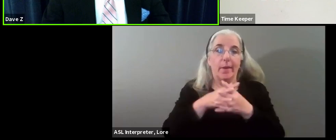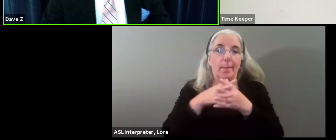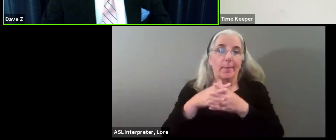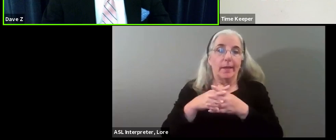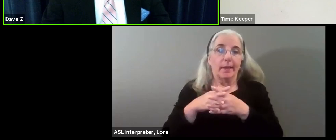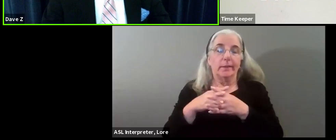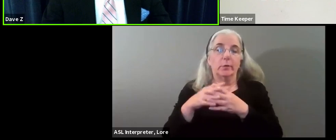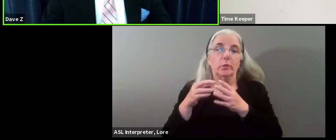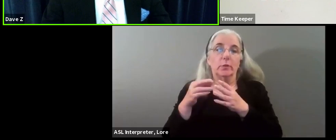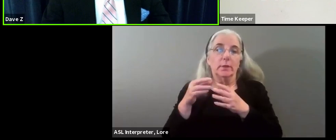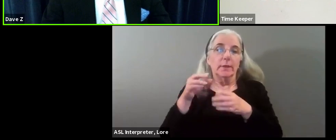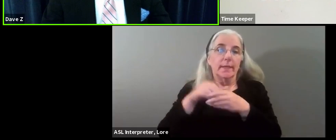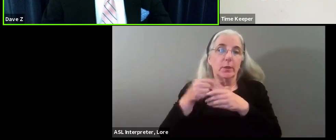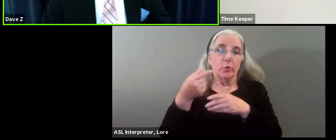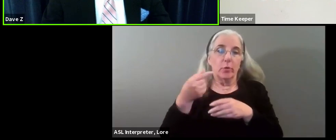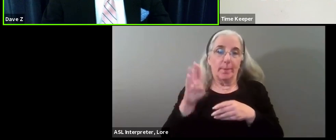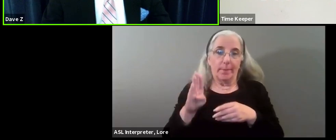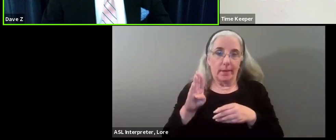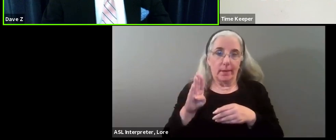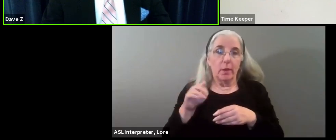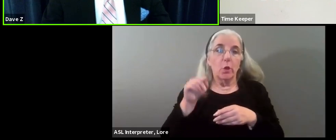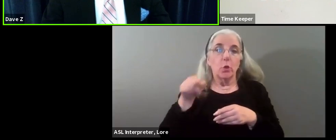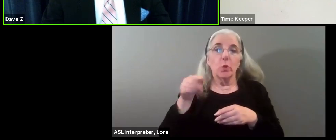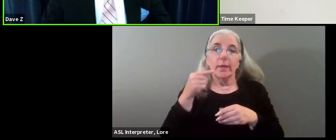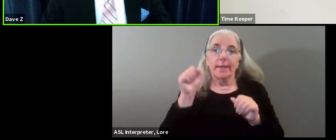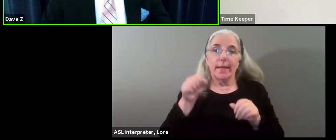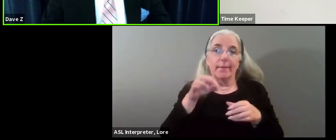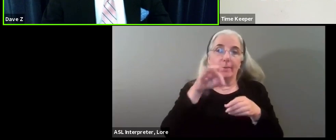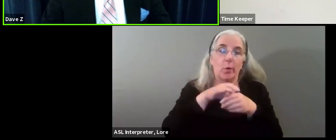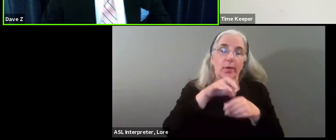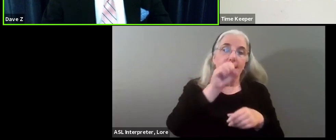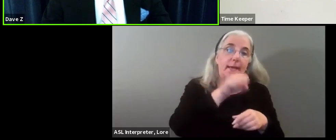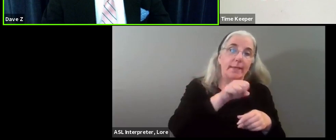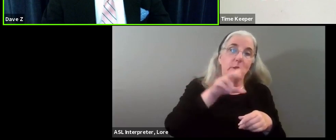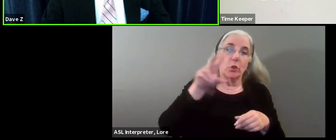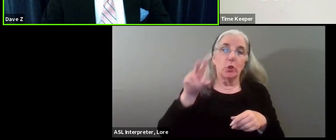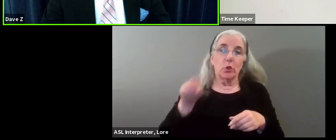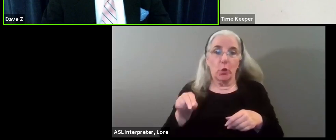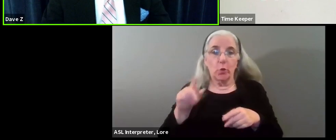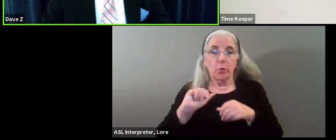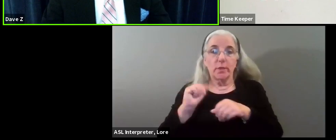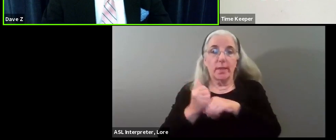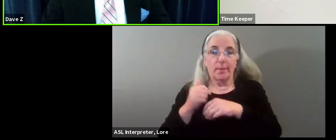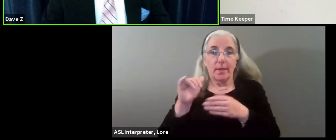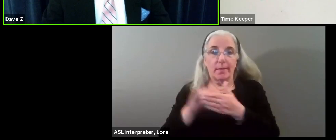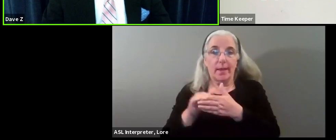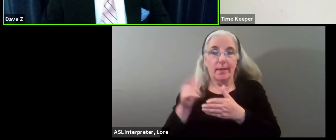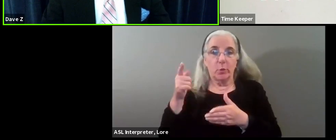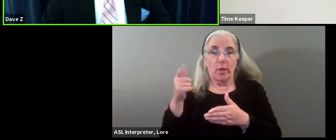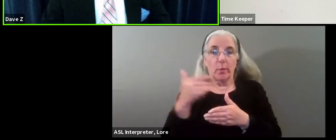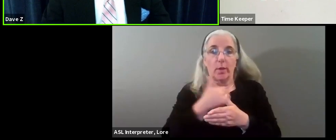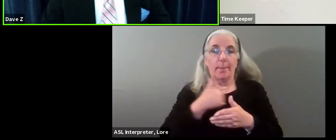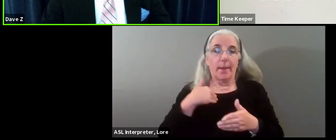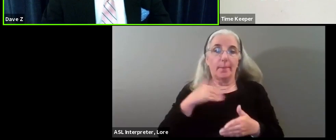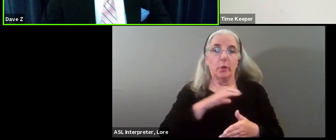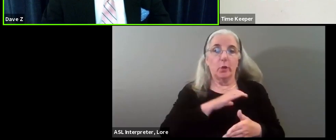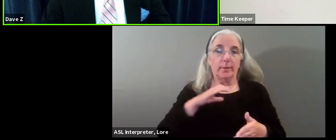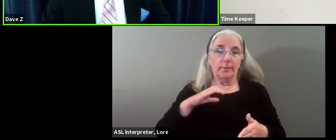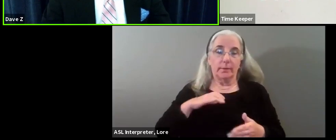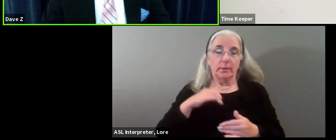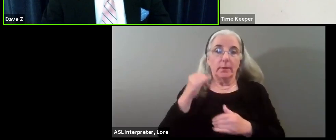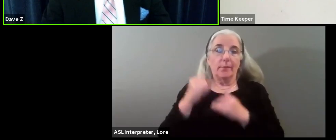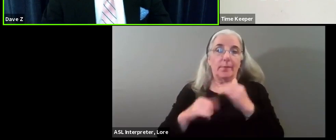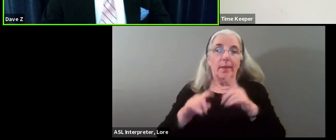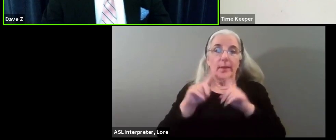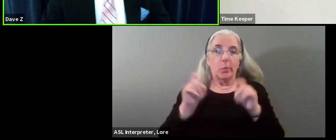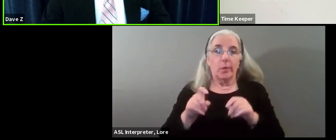Voters will be asked to indicate yes or no to establish the commission. So our last question